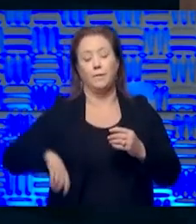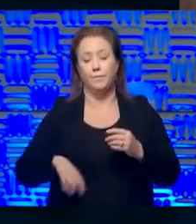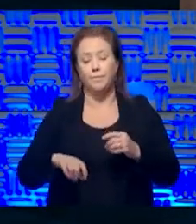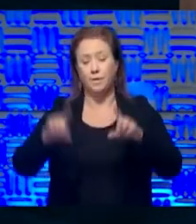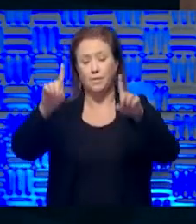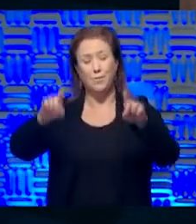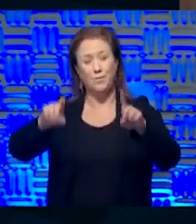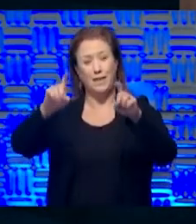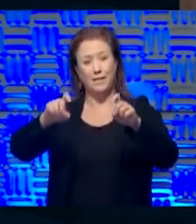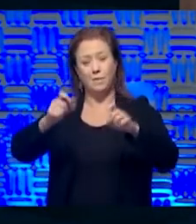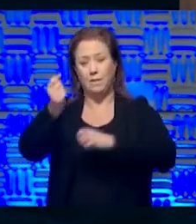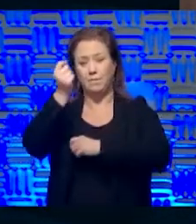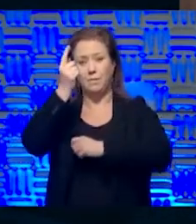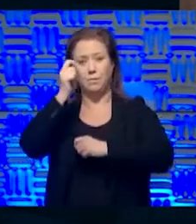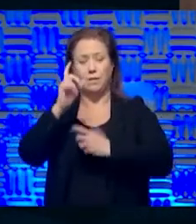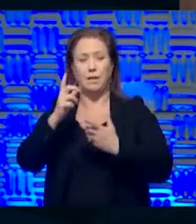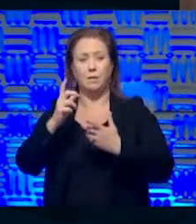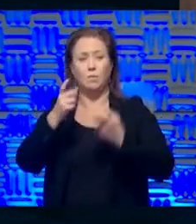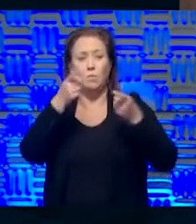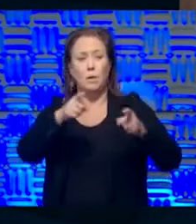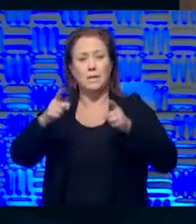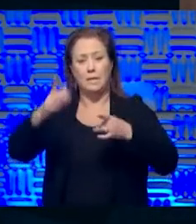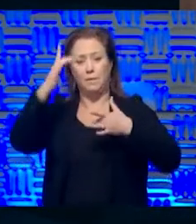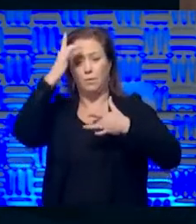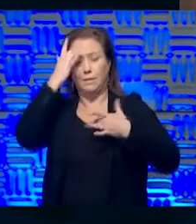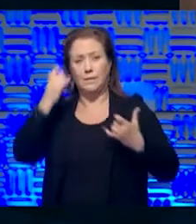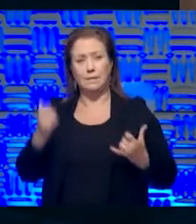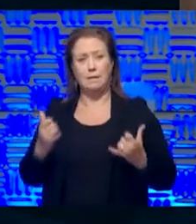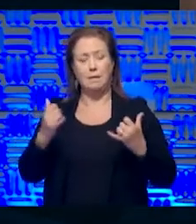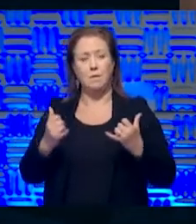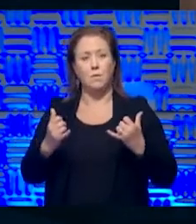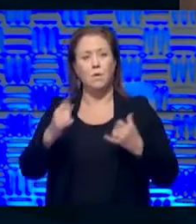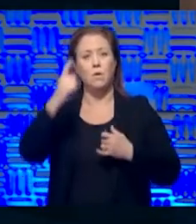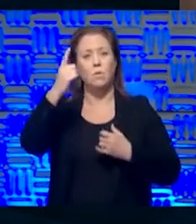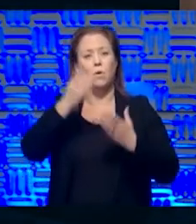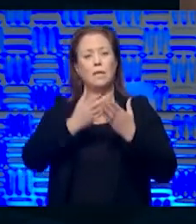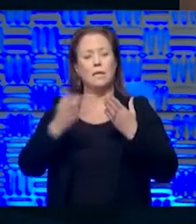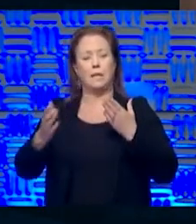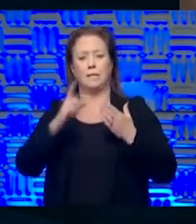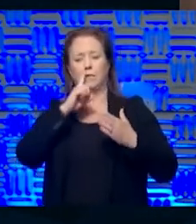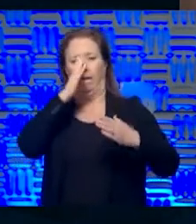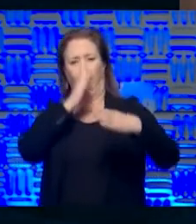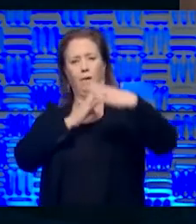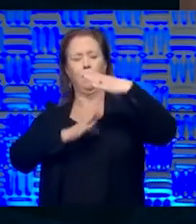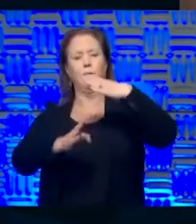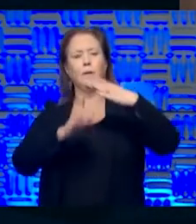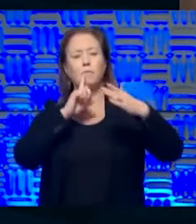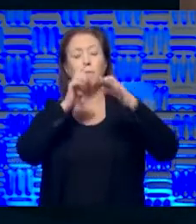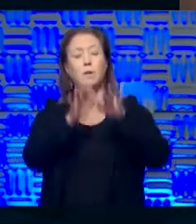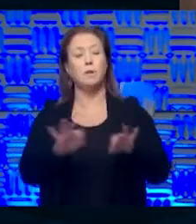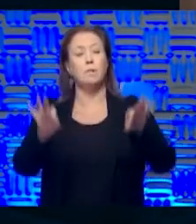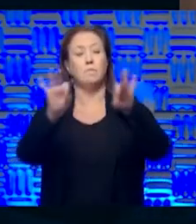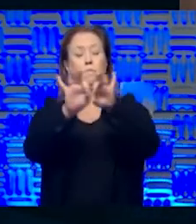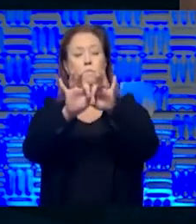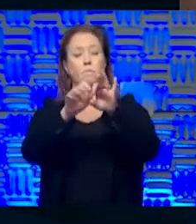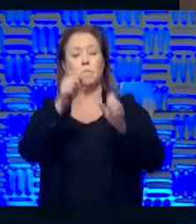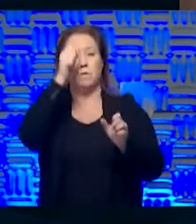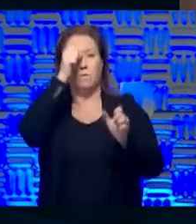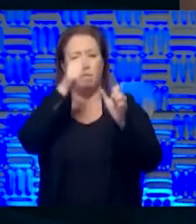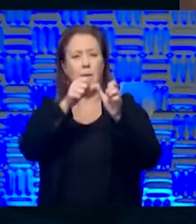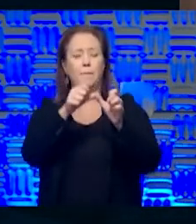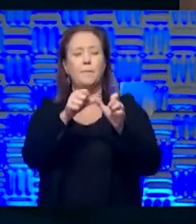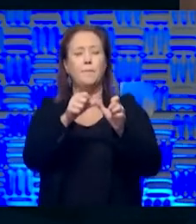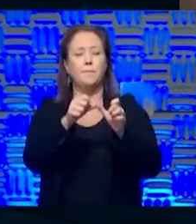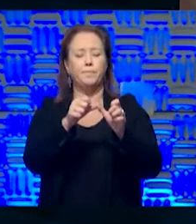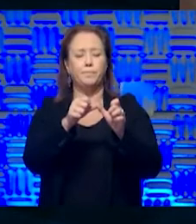we understand where the disease is. you, you know, I think one of the things that's humbling and important to remember to the question